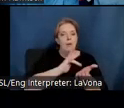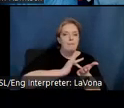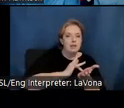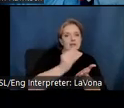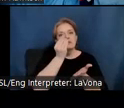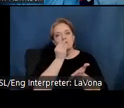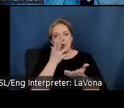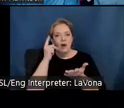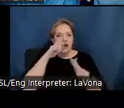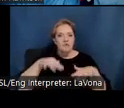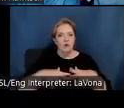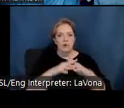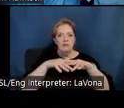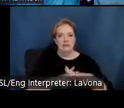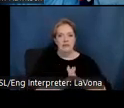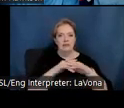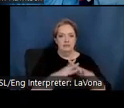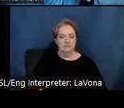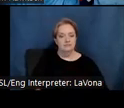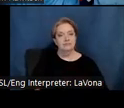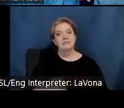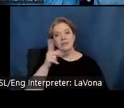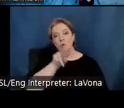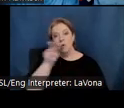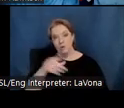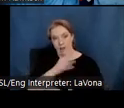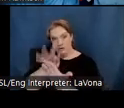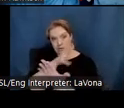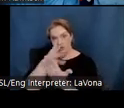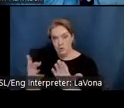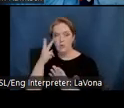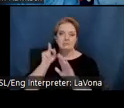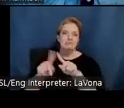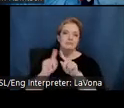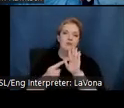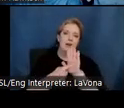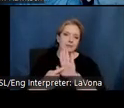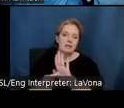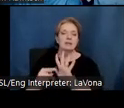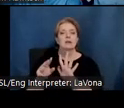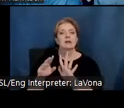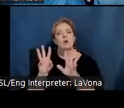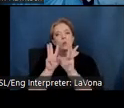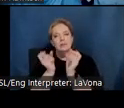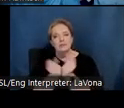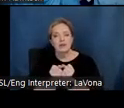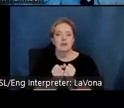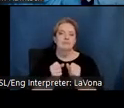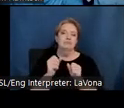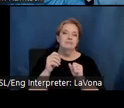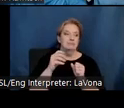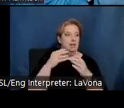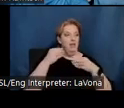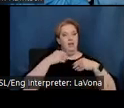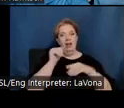Check the calendar and you may find exhibitions or workshops, an artist marketplace or other public events planned during